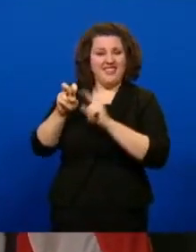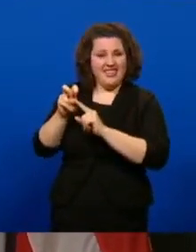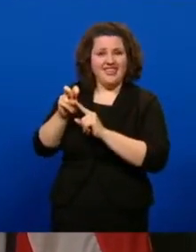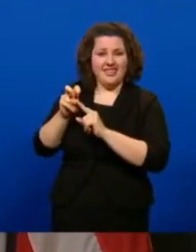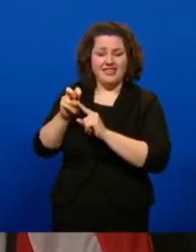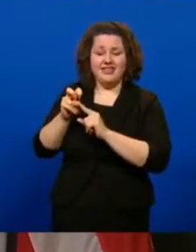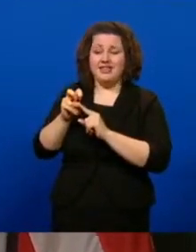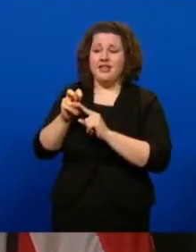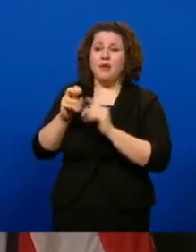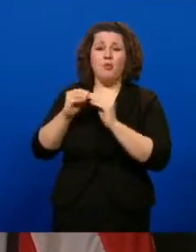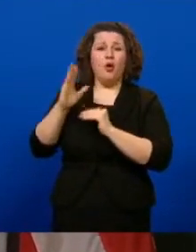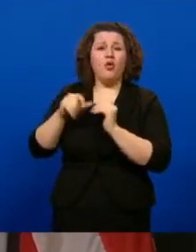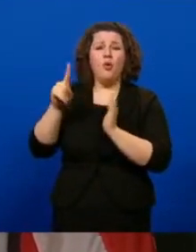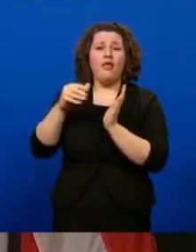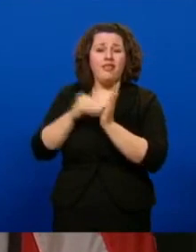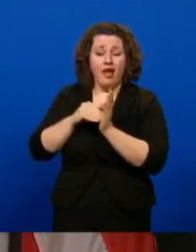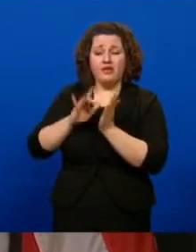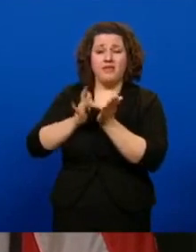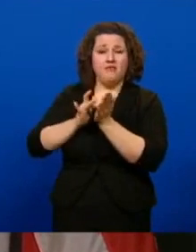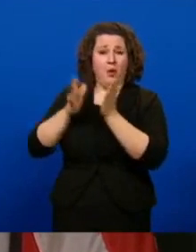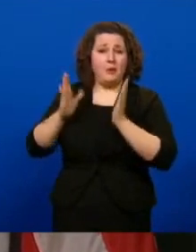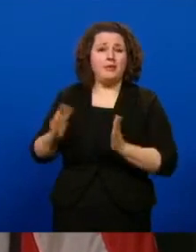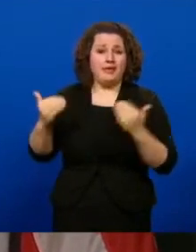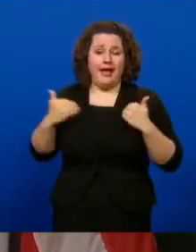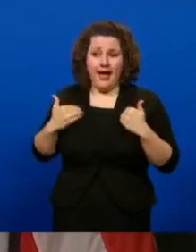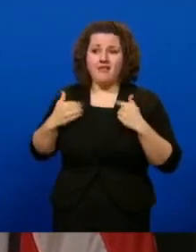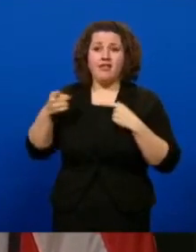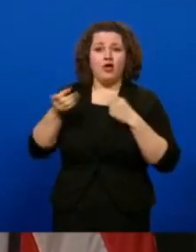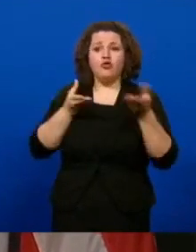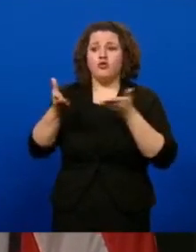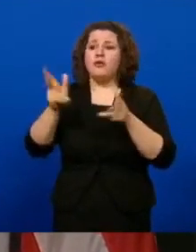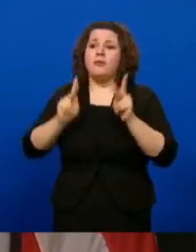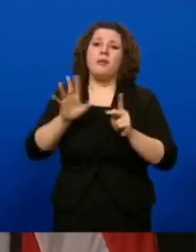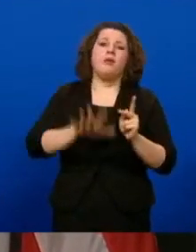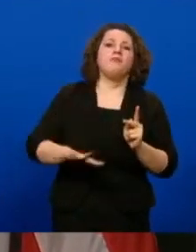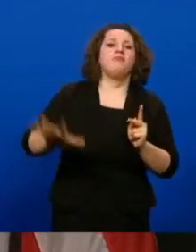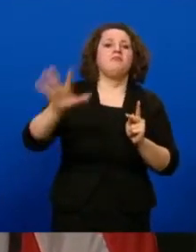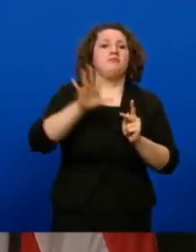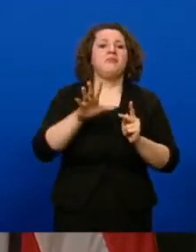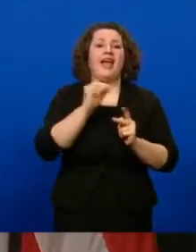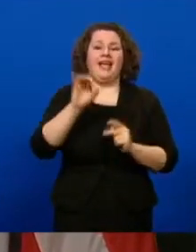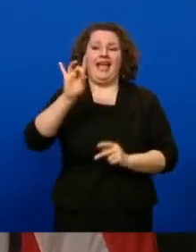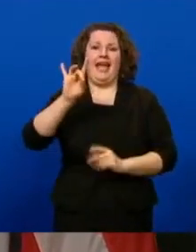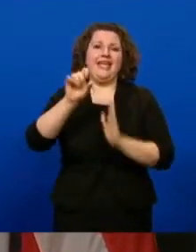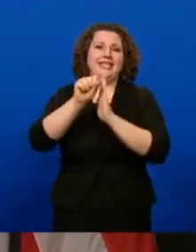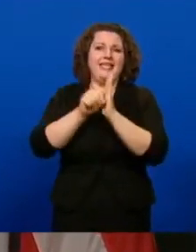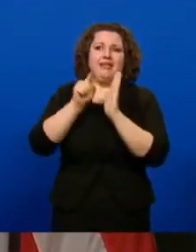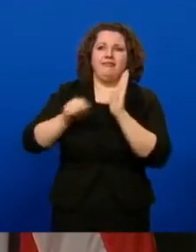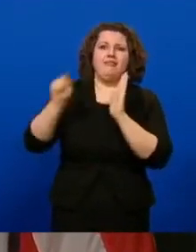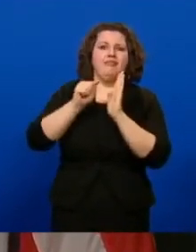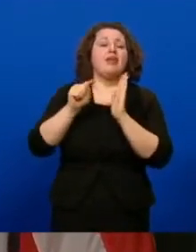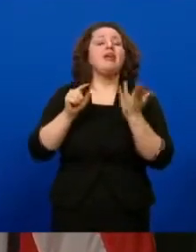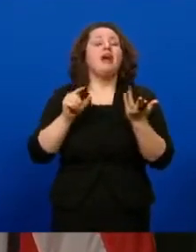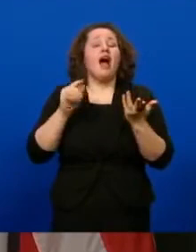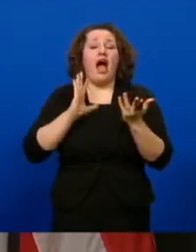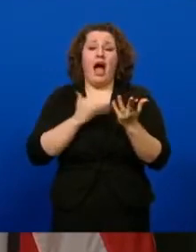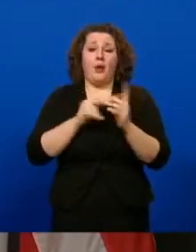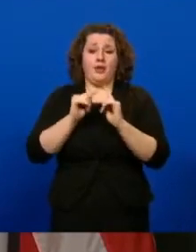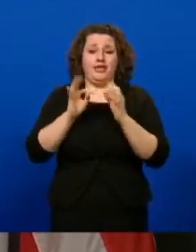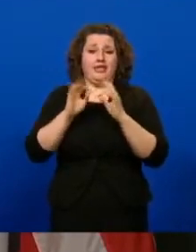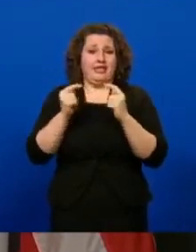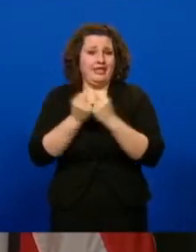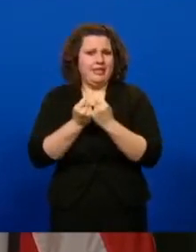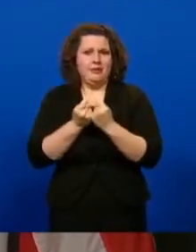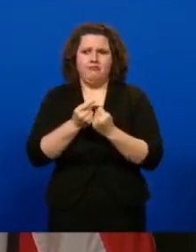pharmacists who are serving patients not only here in Iowa, but across the eight Midwestern states. Our team of experts has been providing vaccines